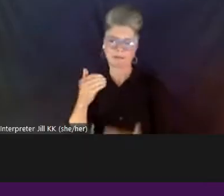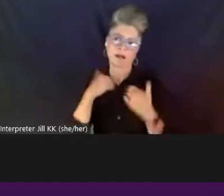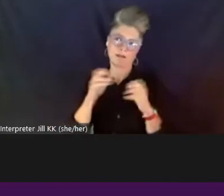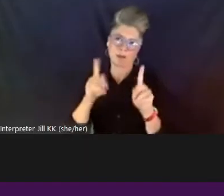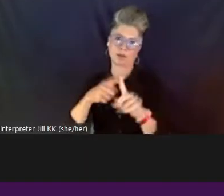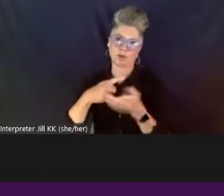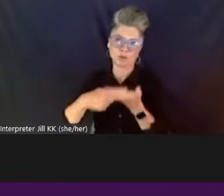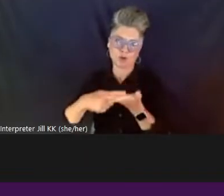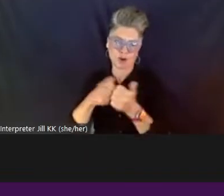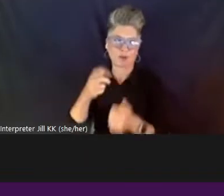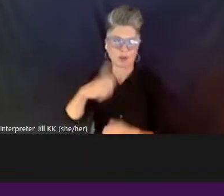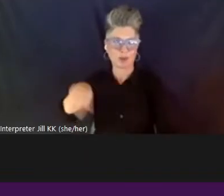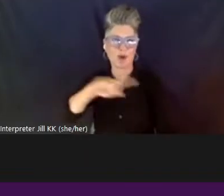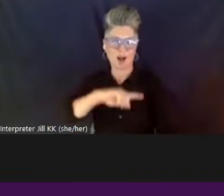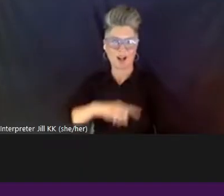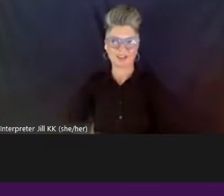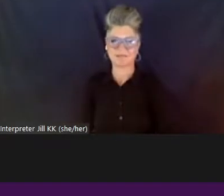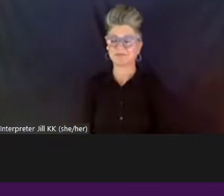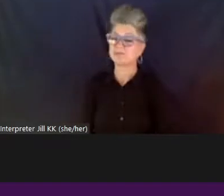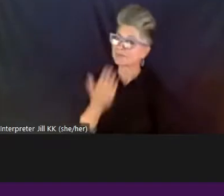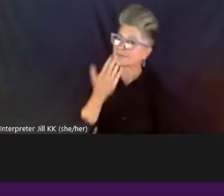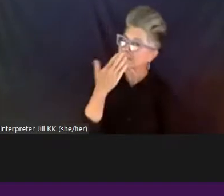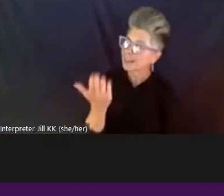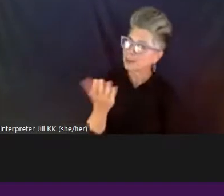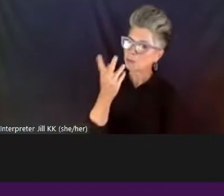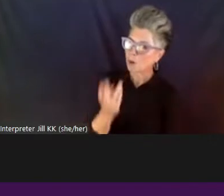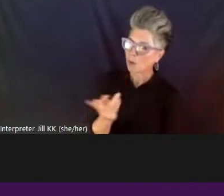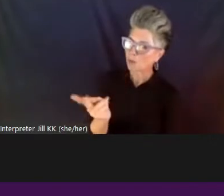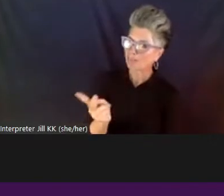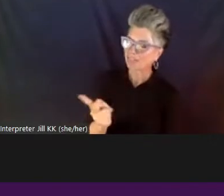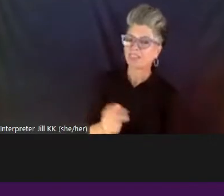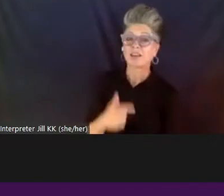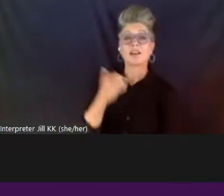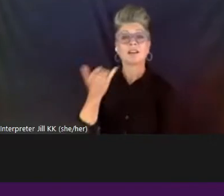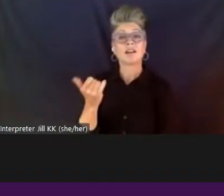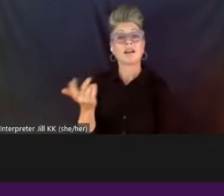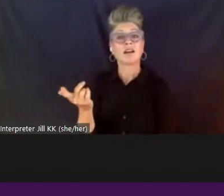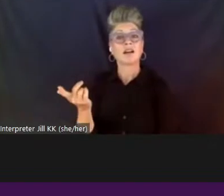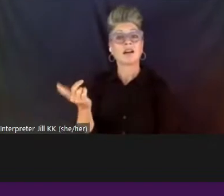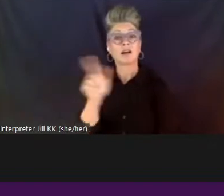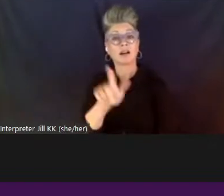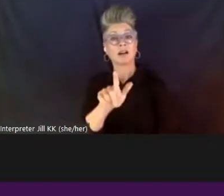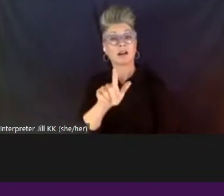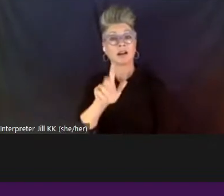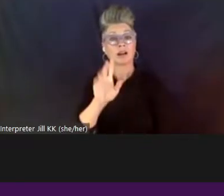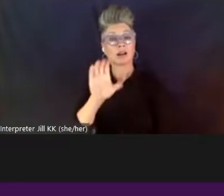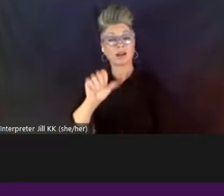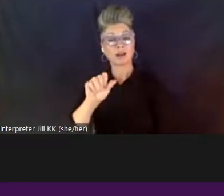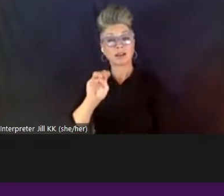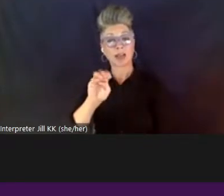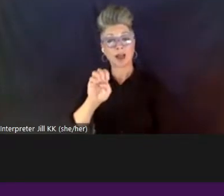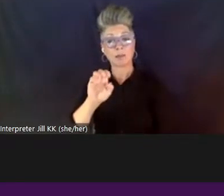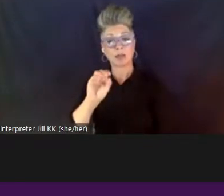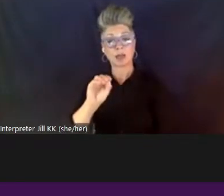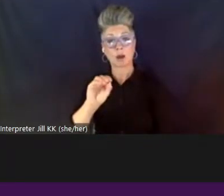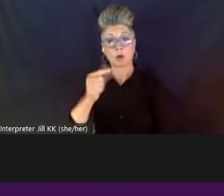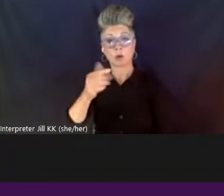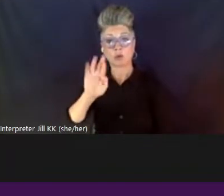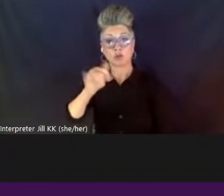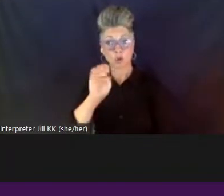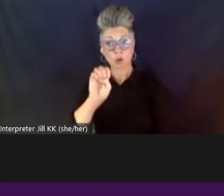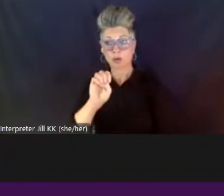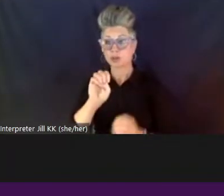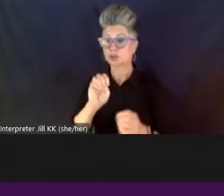Great. Thank you, Julia. Thank you, Chris. All right. I'm going to pass it on to Cameo George, who's with American Experience.